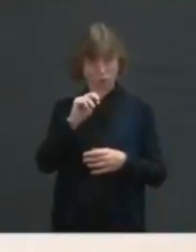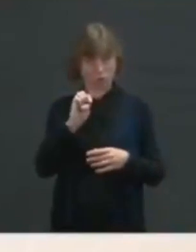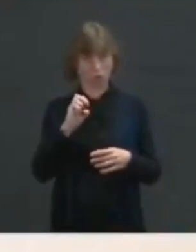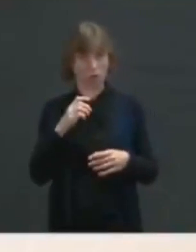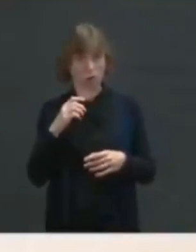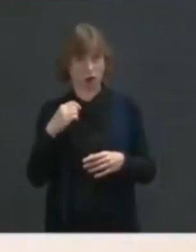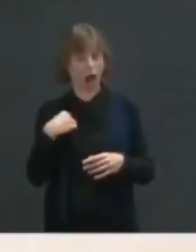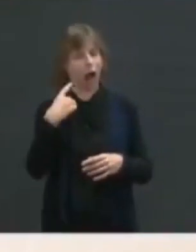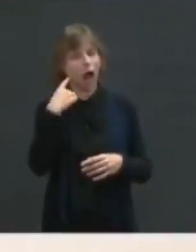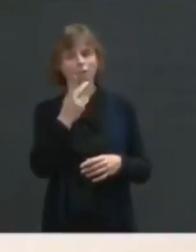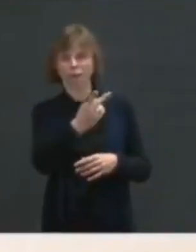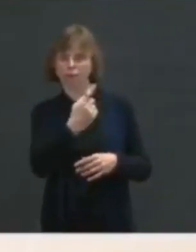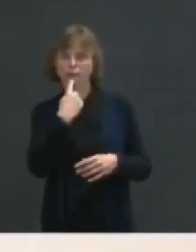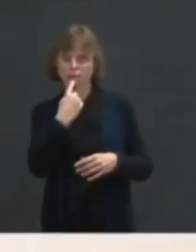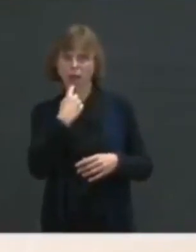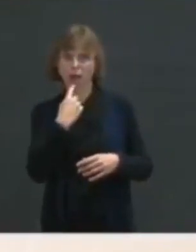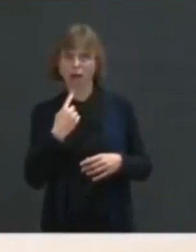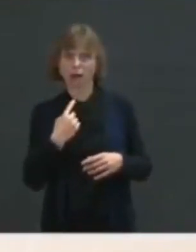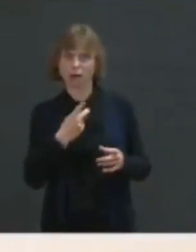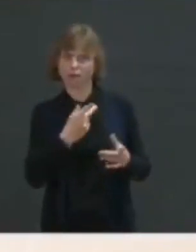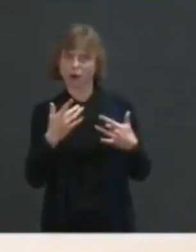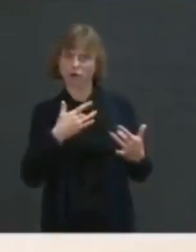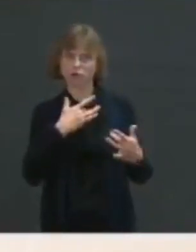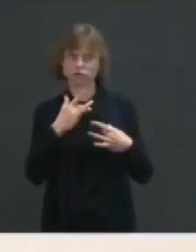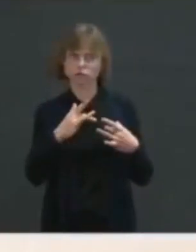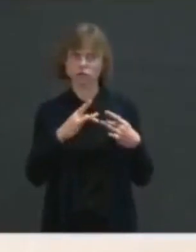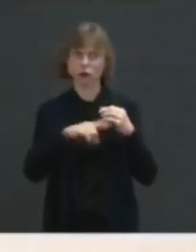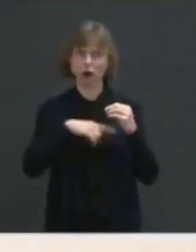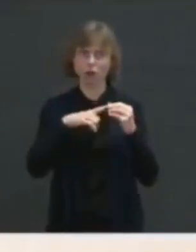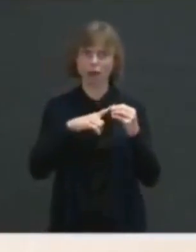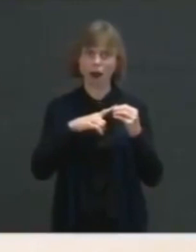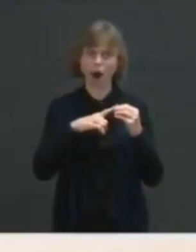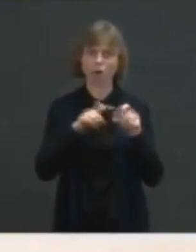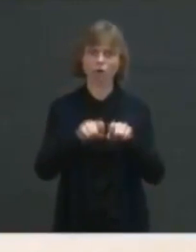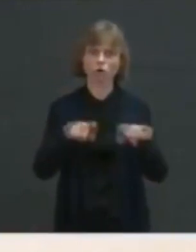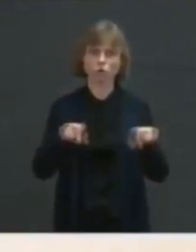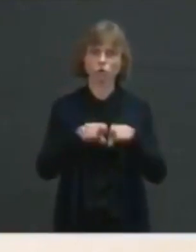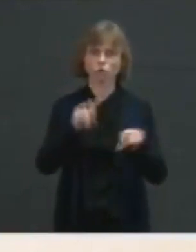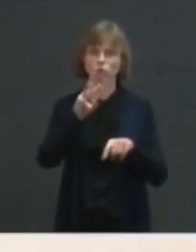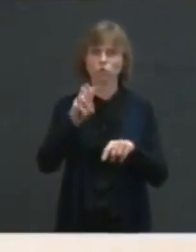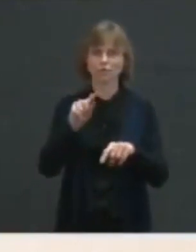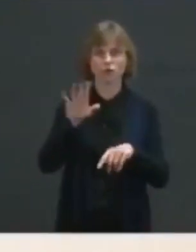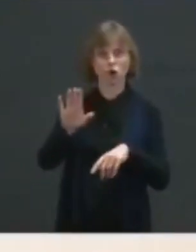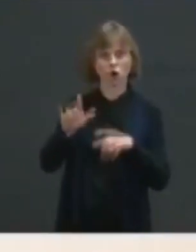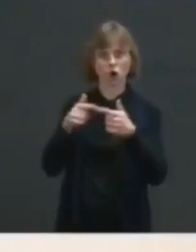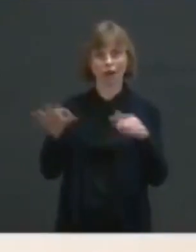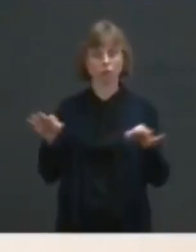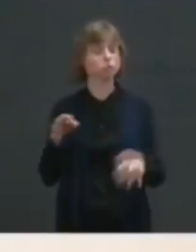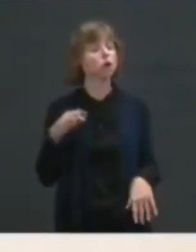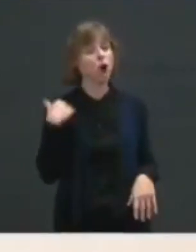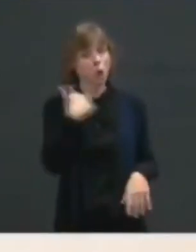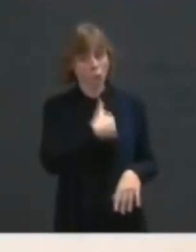Manchin and Senator Collins have said that they have concerns about her tweets and her language. And we disagree